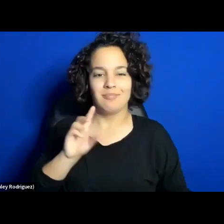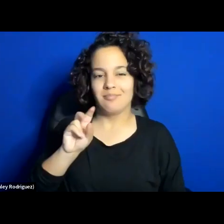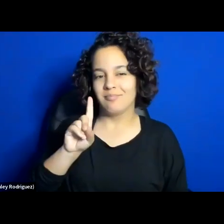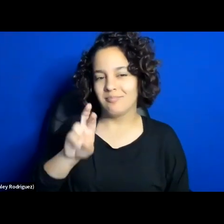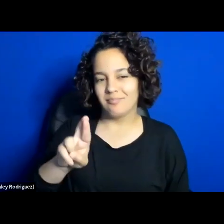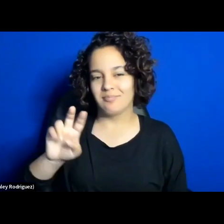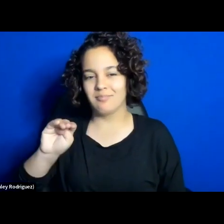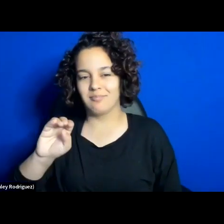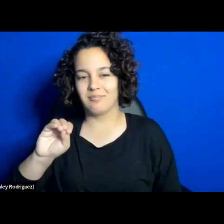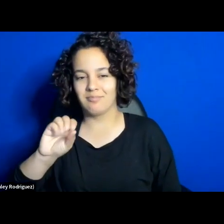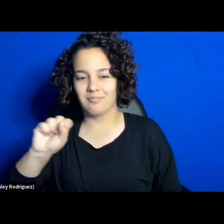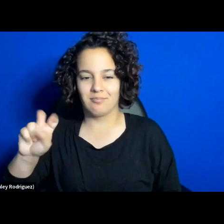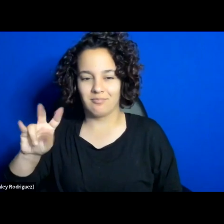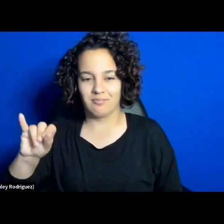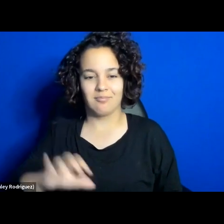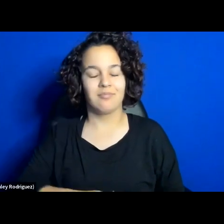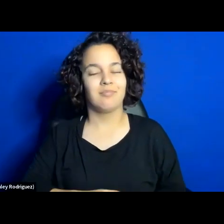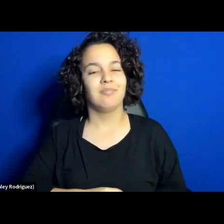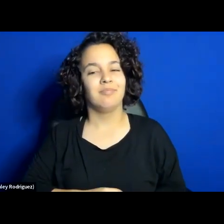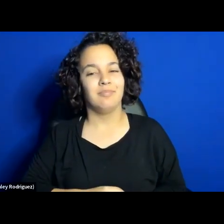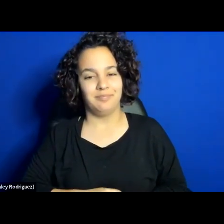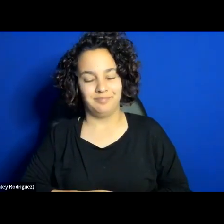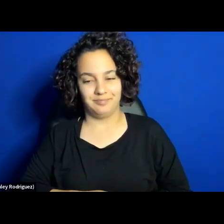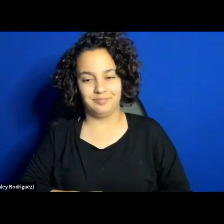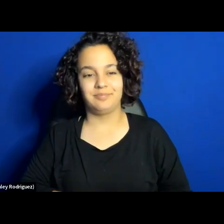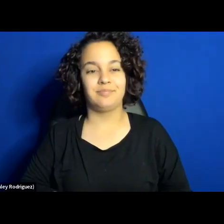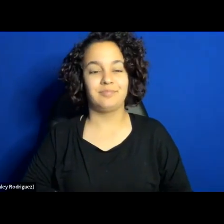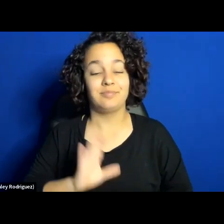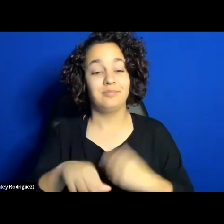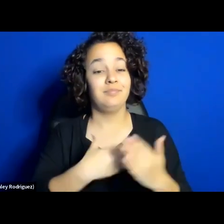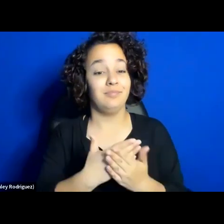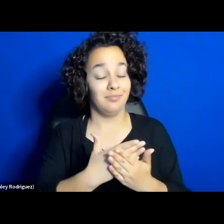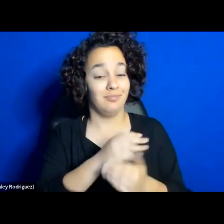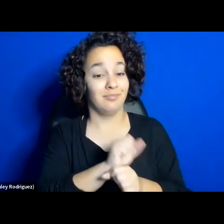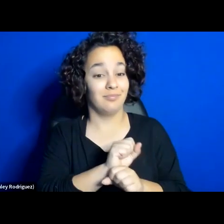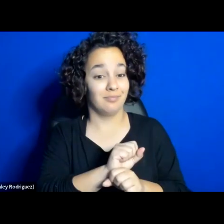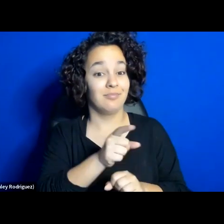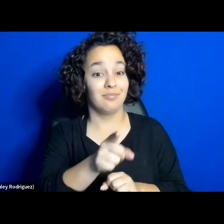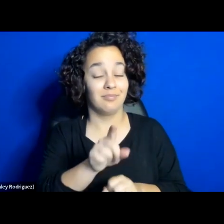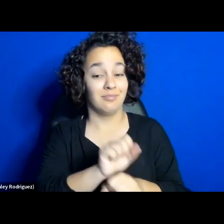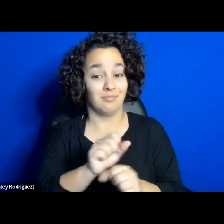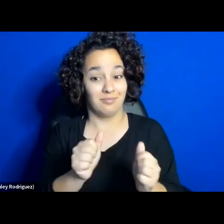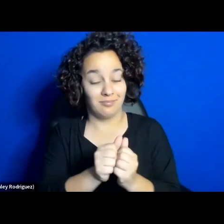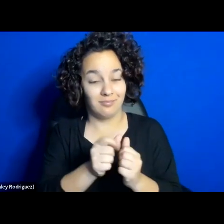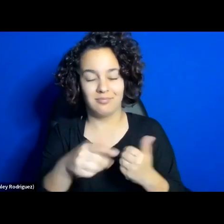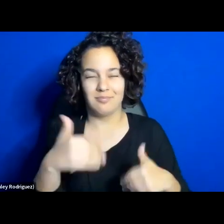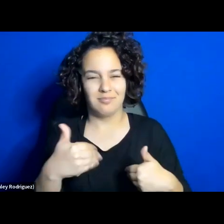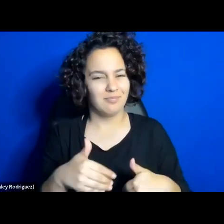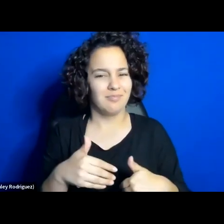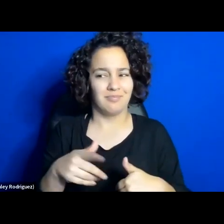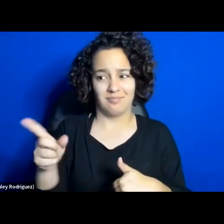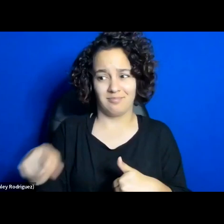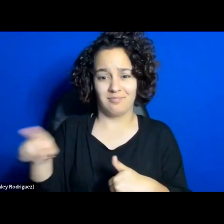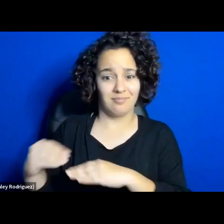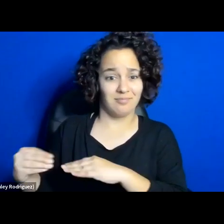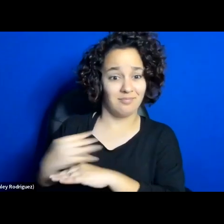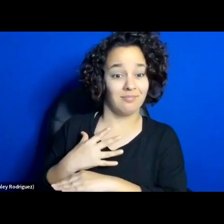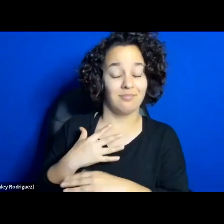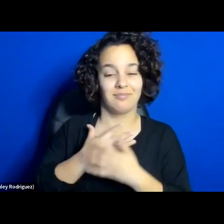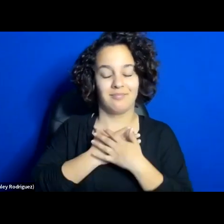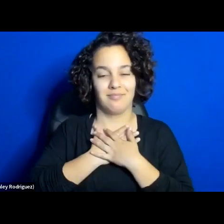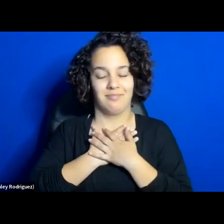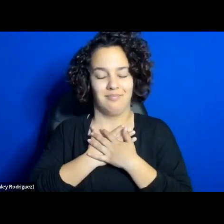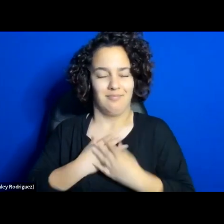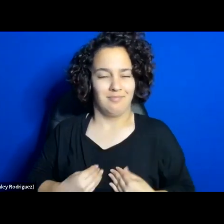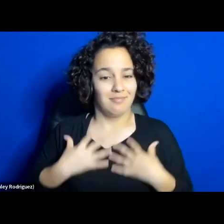difficult with colleagues that you work with day in and day out and get inspired by. So I refer to her as